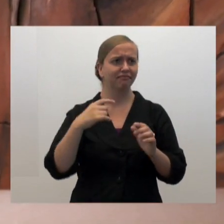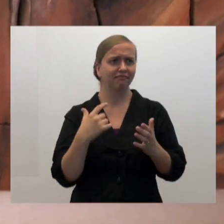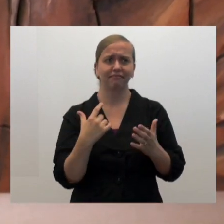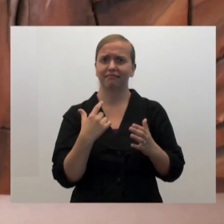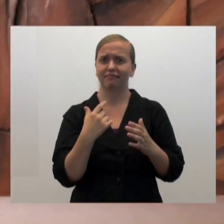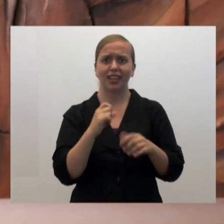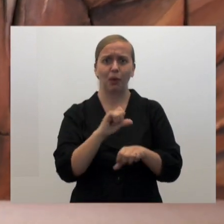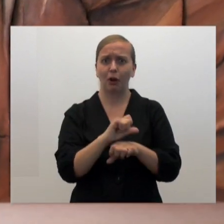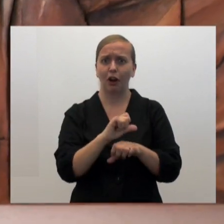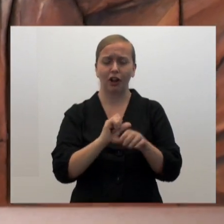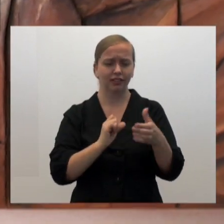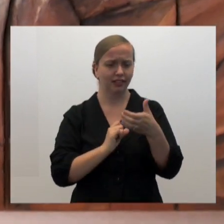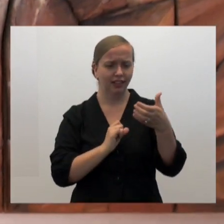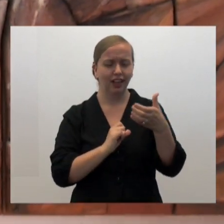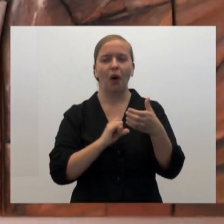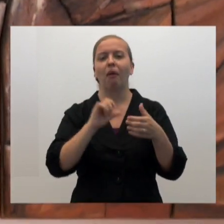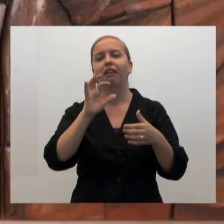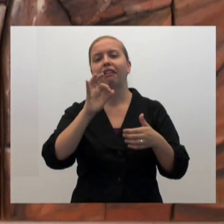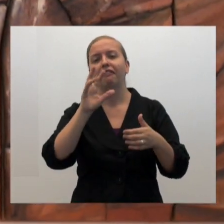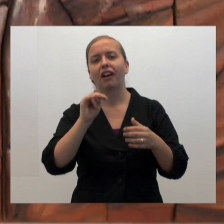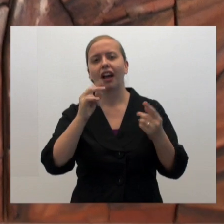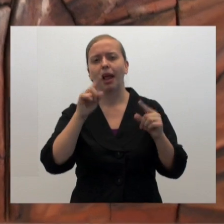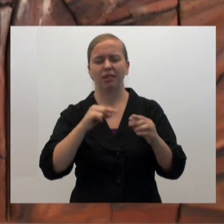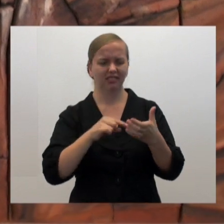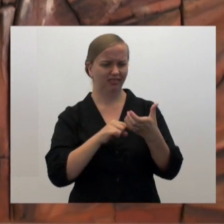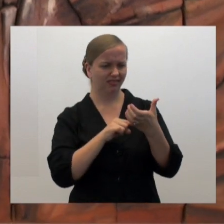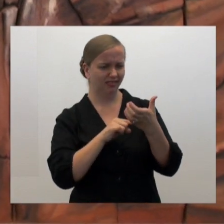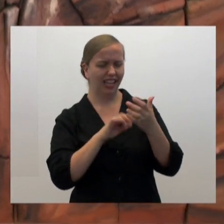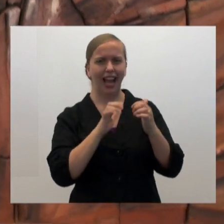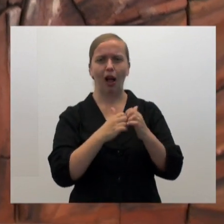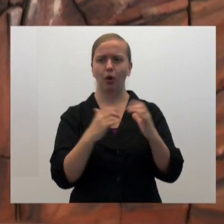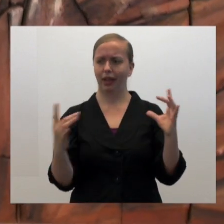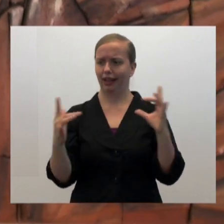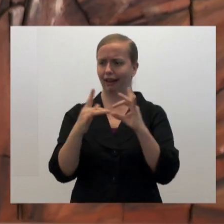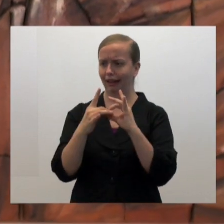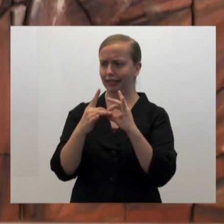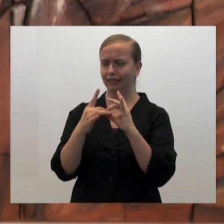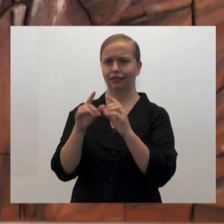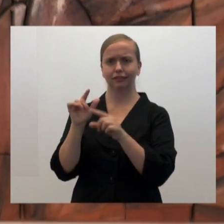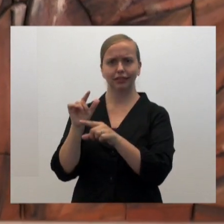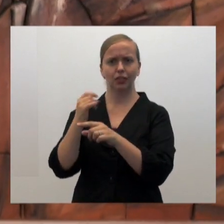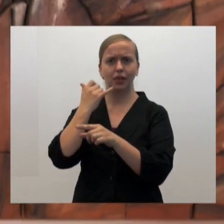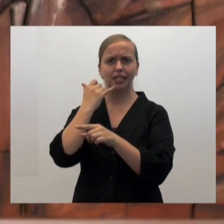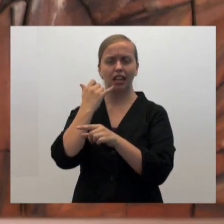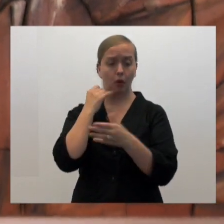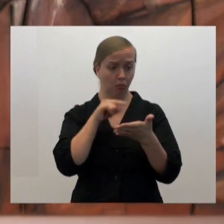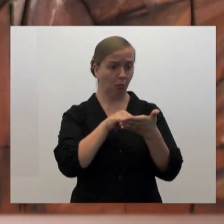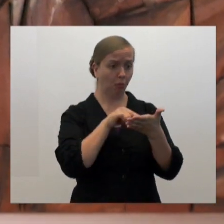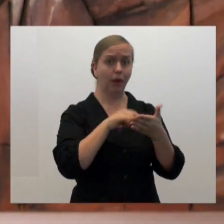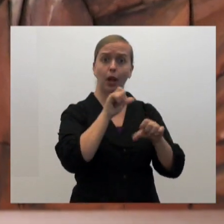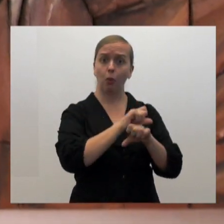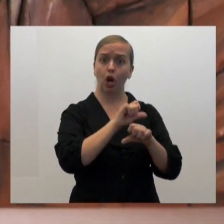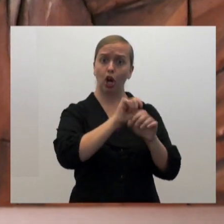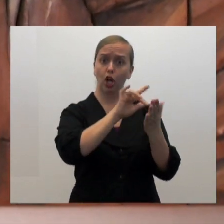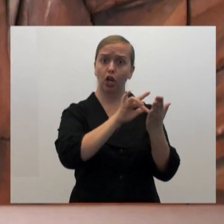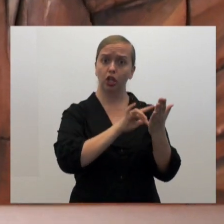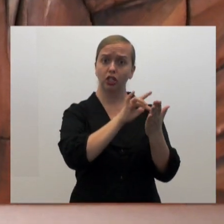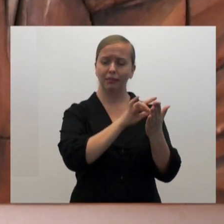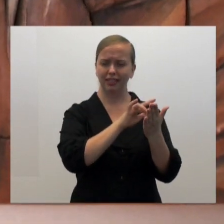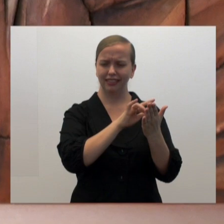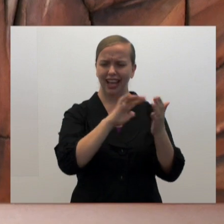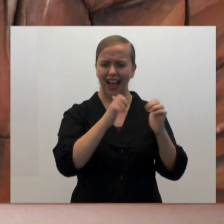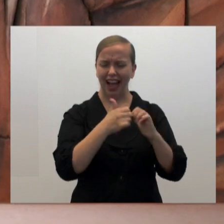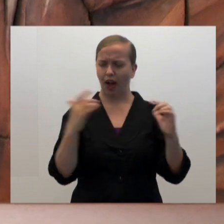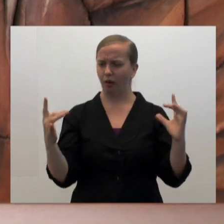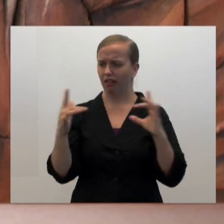it was fully operational. In fact, one of the fun things that happened was, how do we connect this thing to the telephone? I mean, we could make it all work,